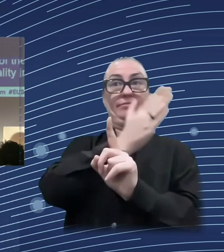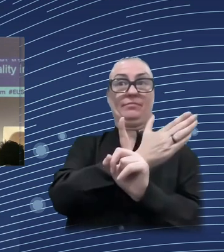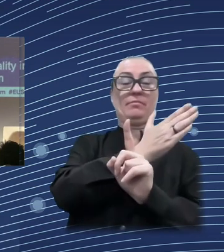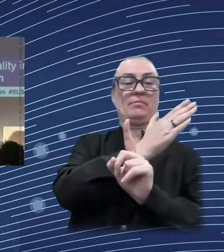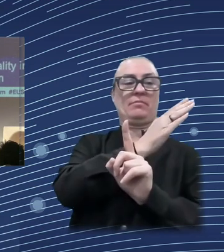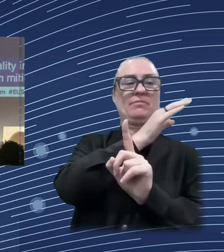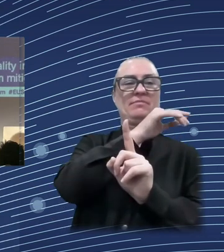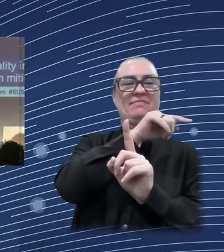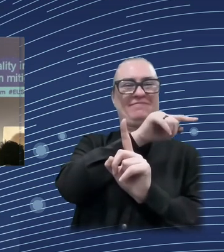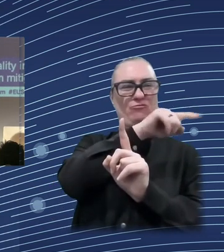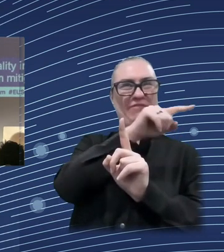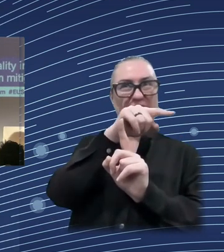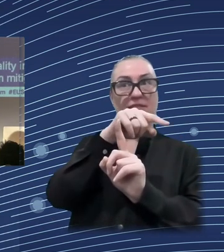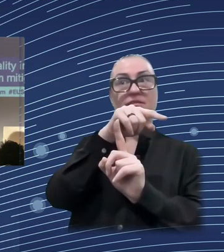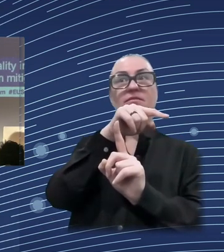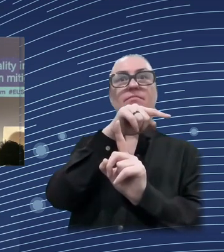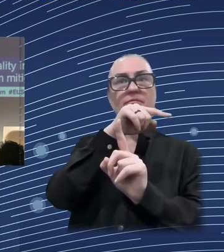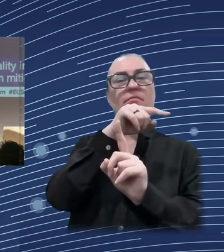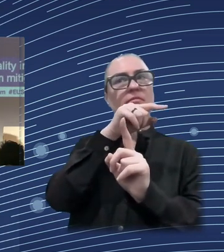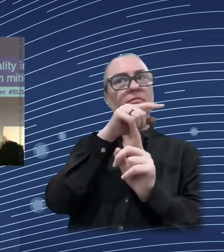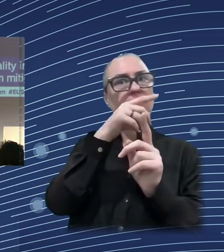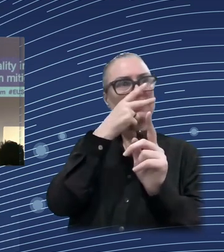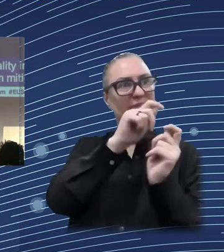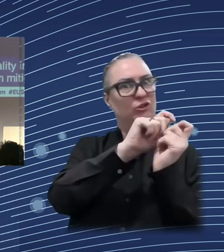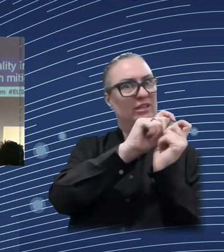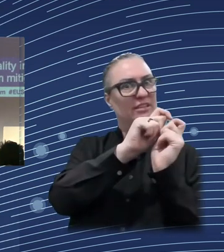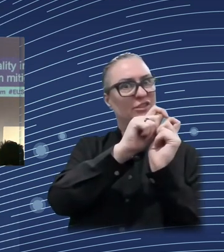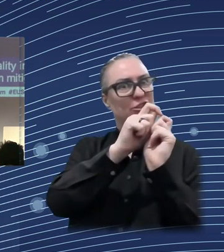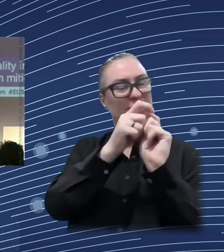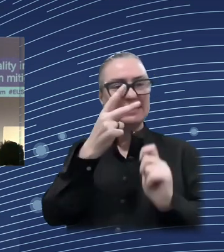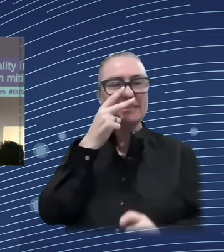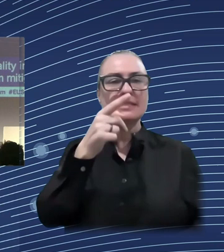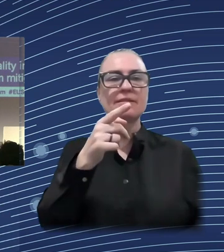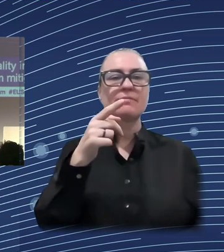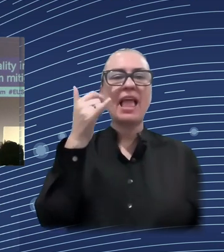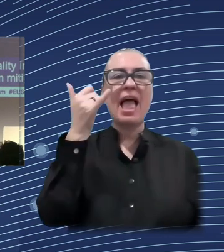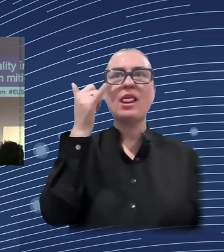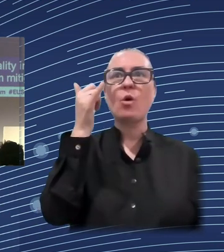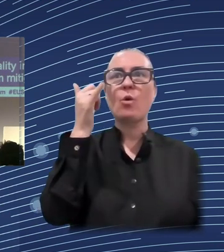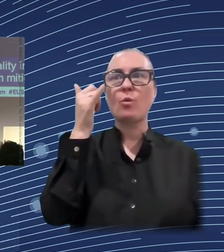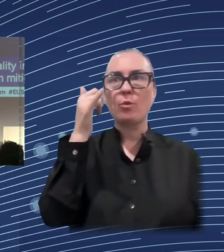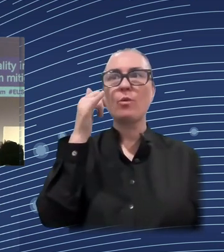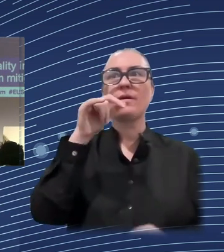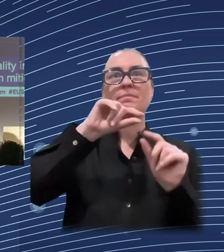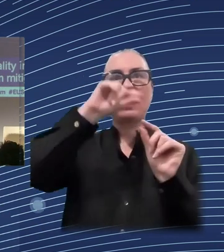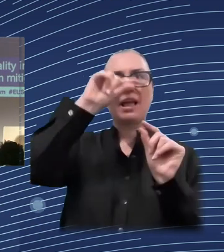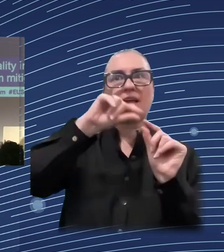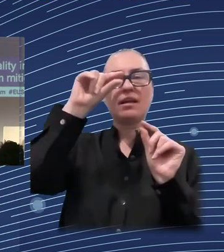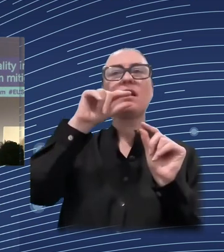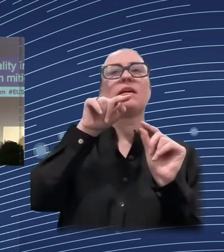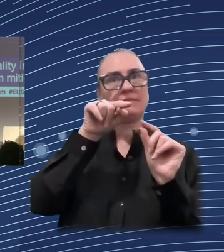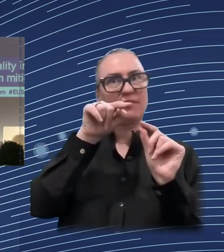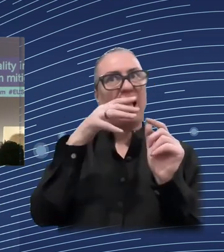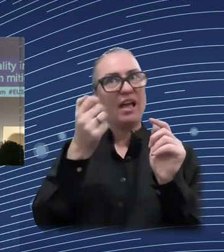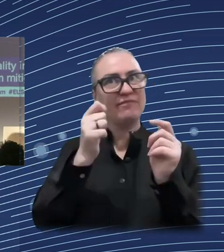of the heavy lifting here compared to the tax system, which did very little and which actually barely shows up here. Some of these gray bars, that's the tax system.